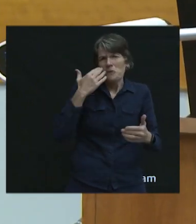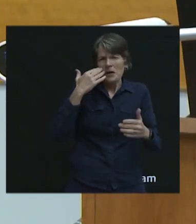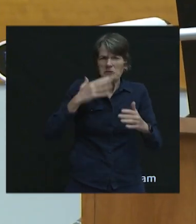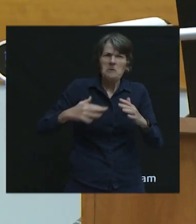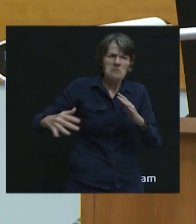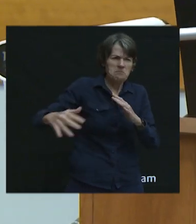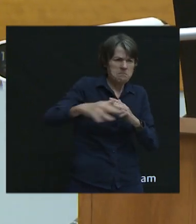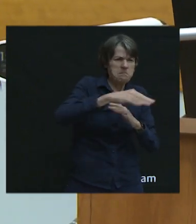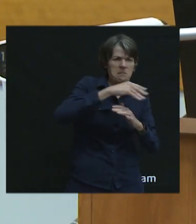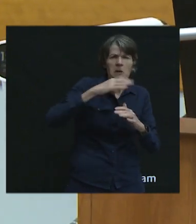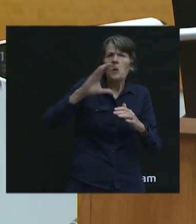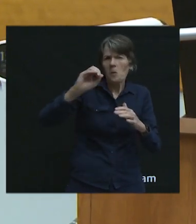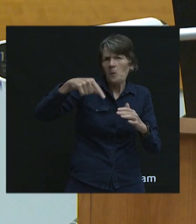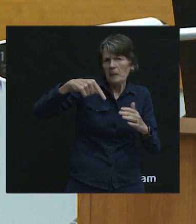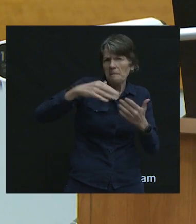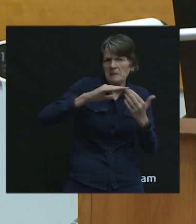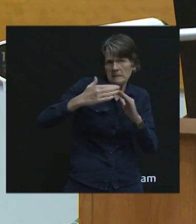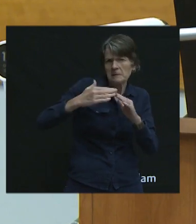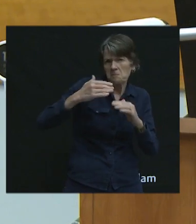spaces you're in.